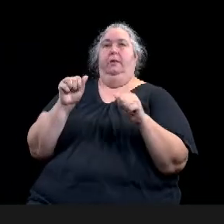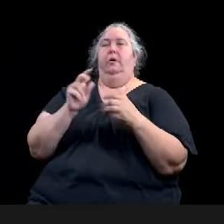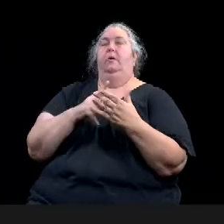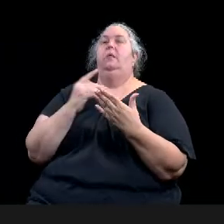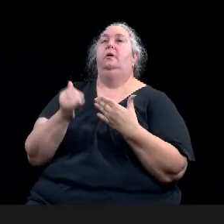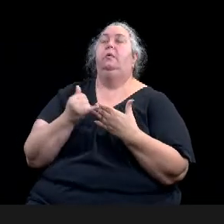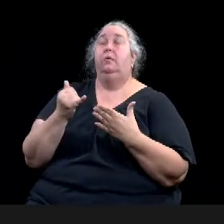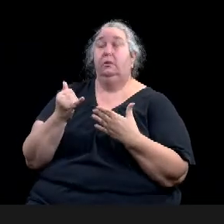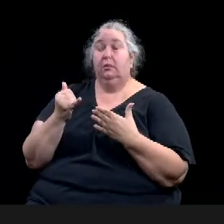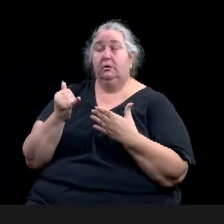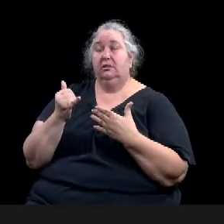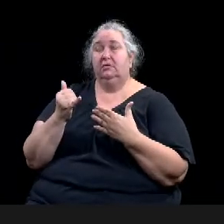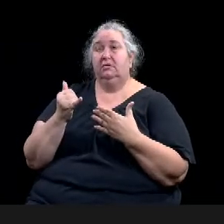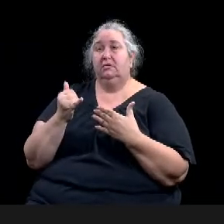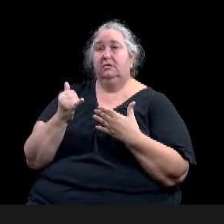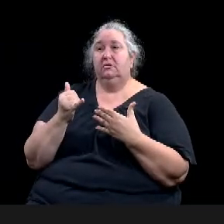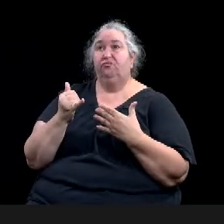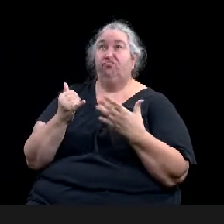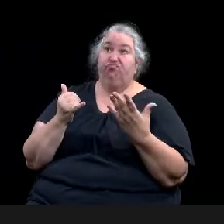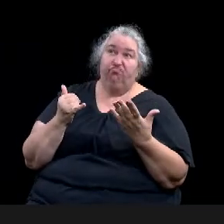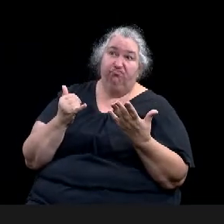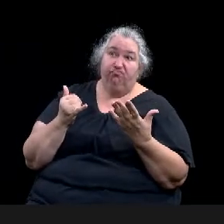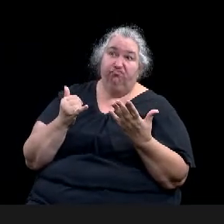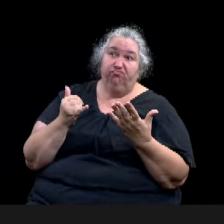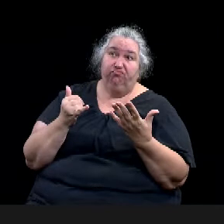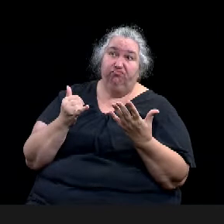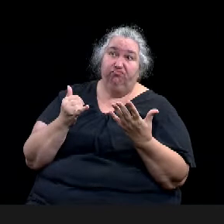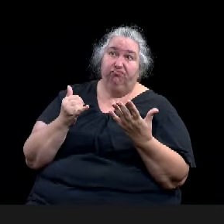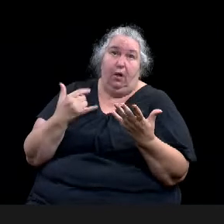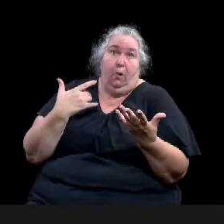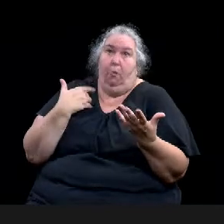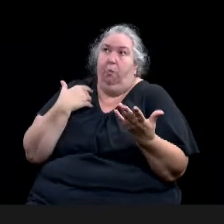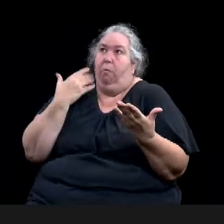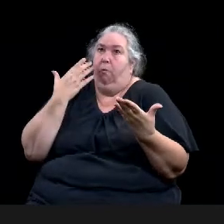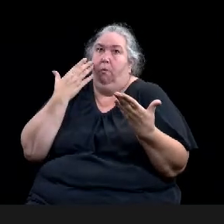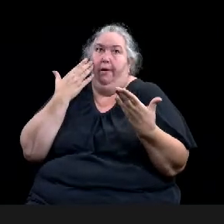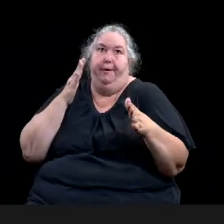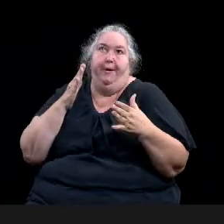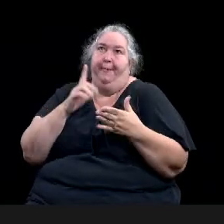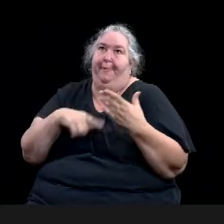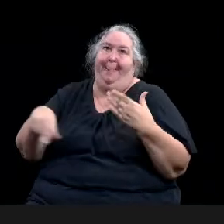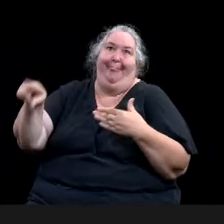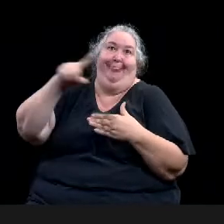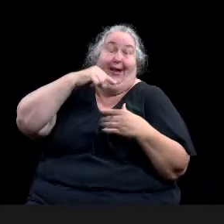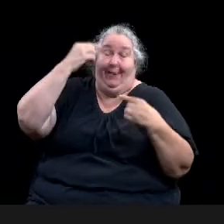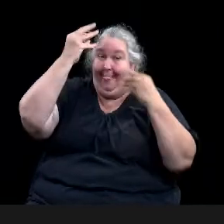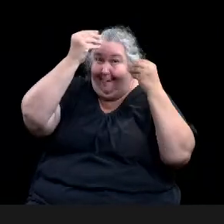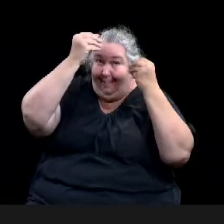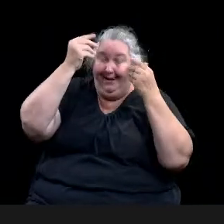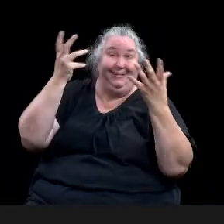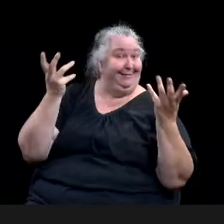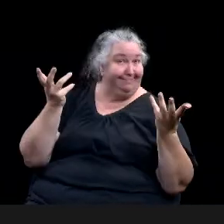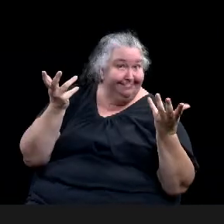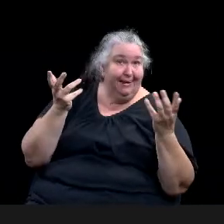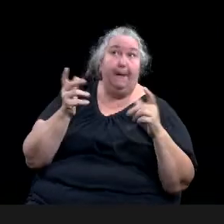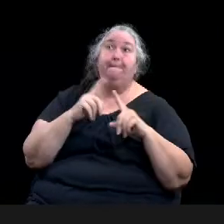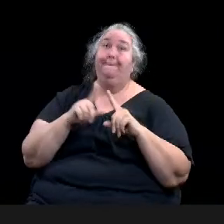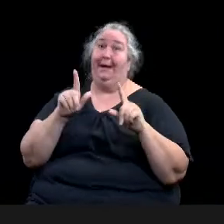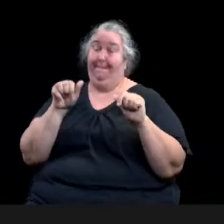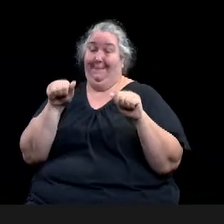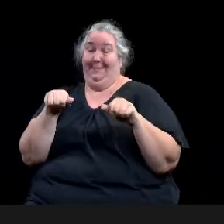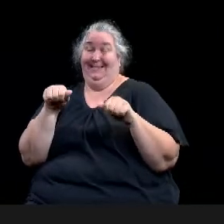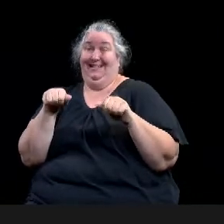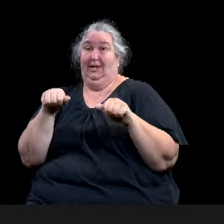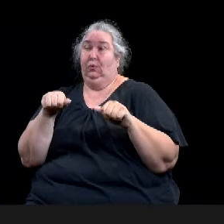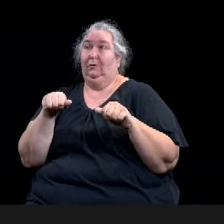there are, uh, lots of the things that we expect we might. events, gatherings, maybe a big national night out party,